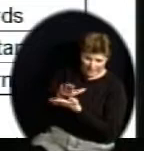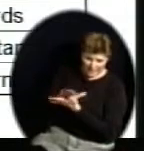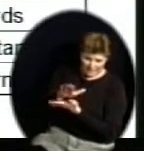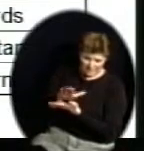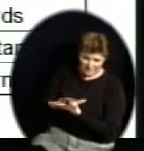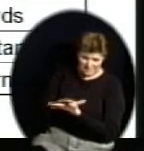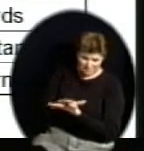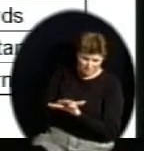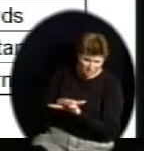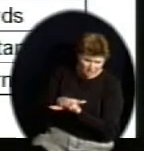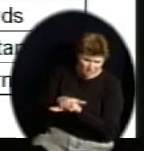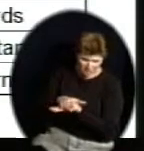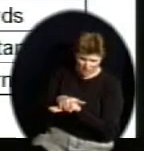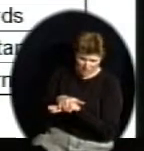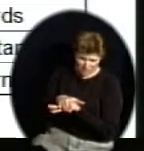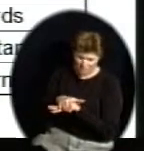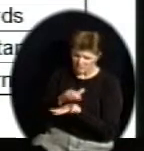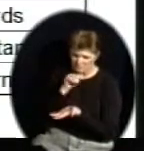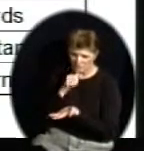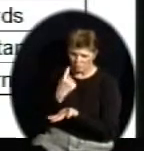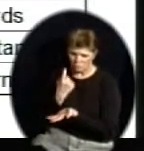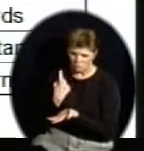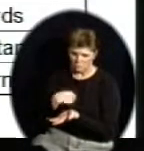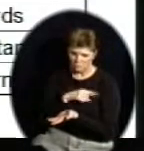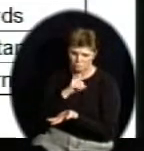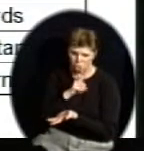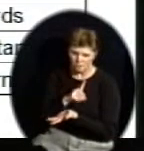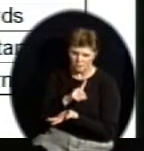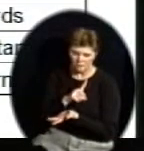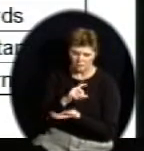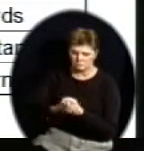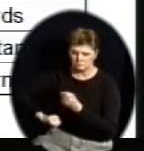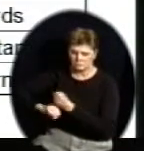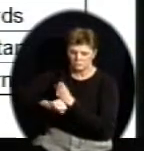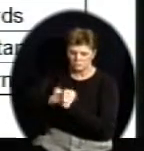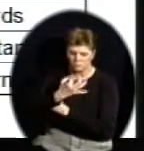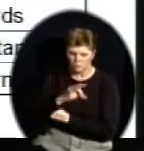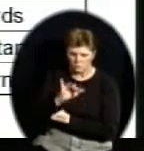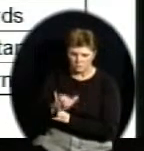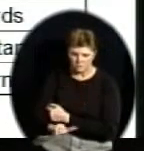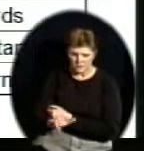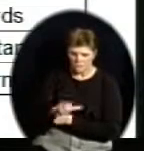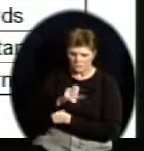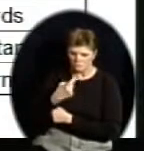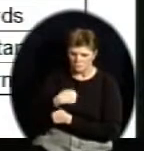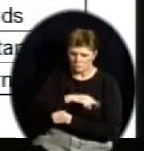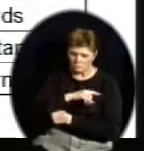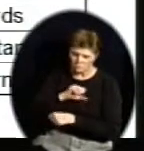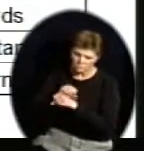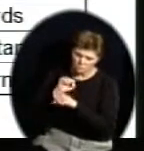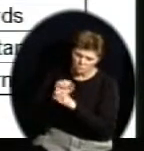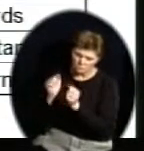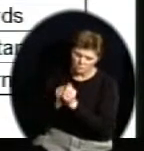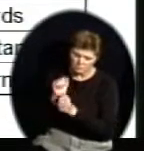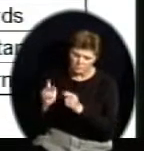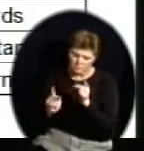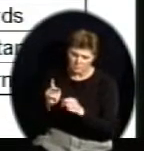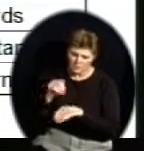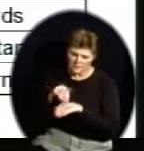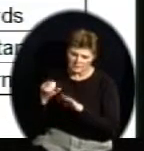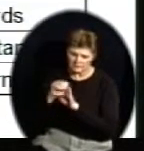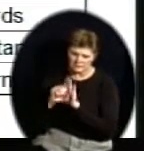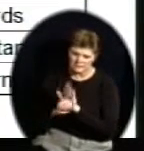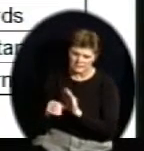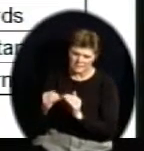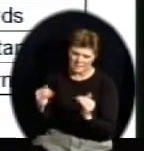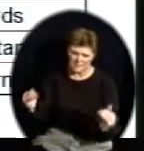that we are continuing to work with folks at the State Department to encourage them to make that change. It's really hard when you stop and